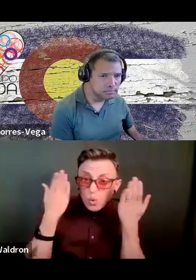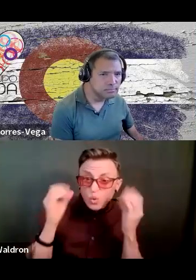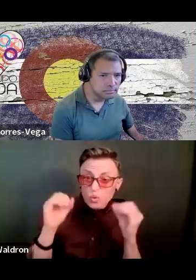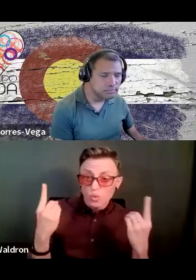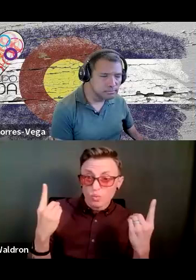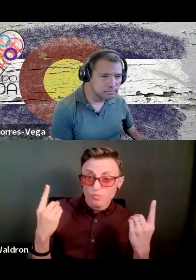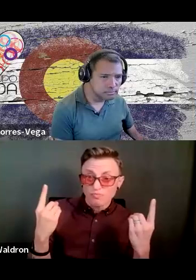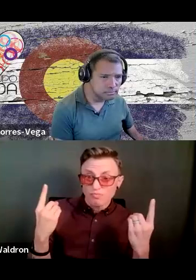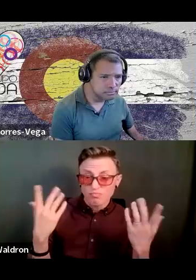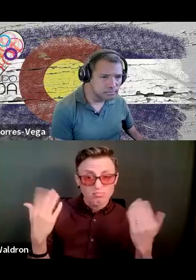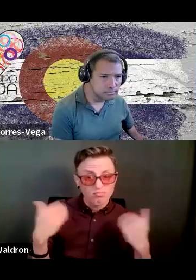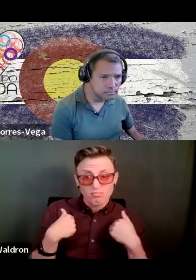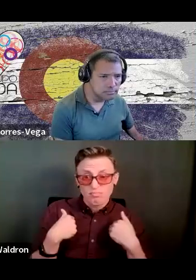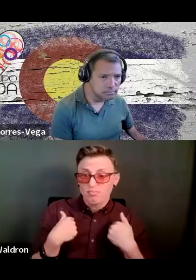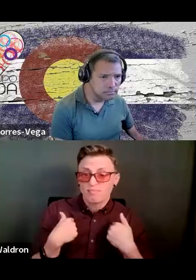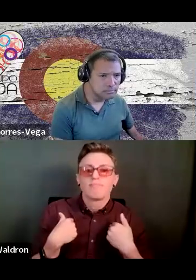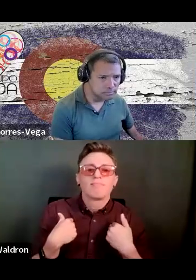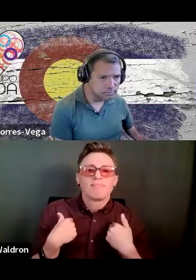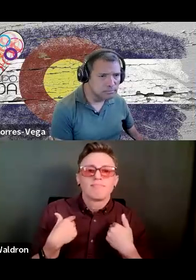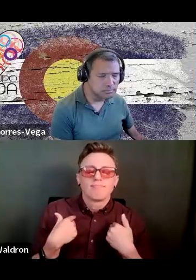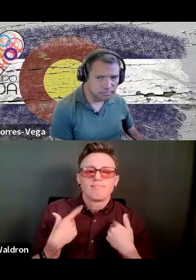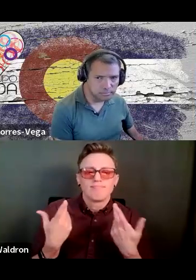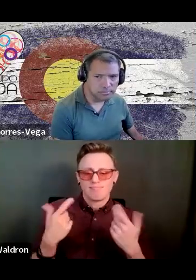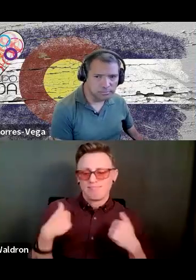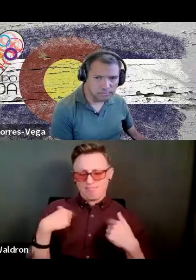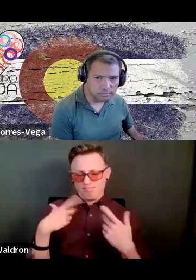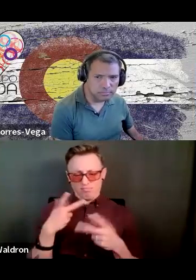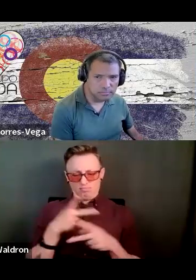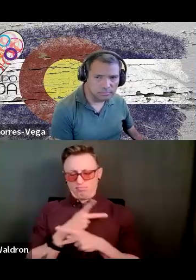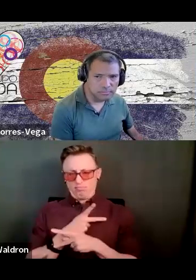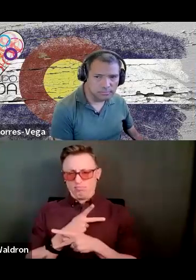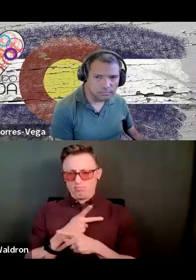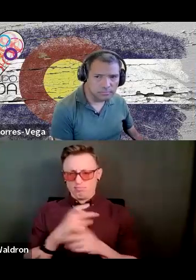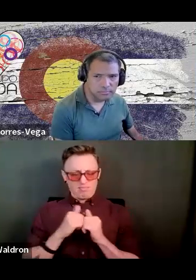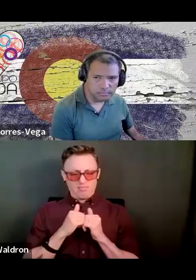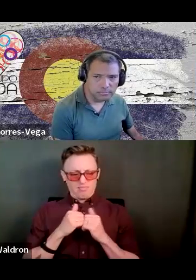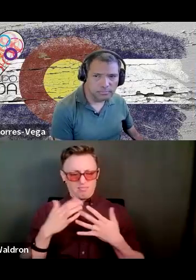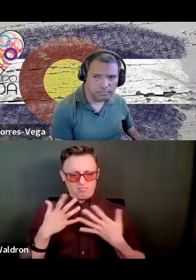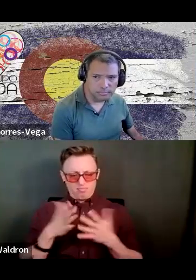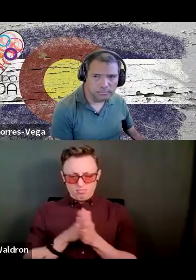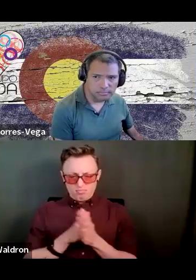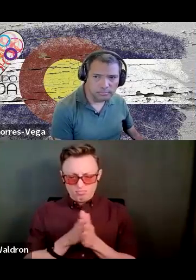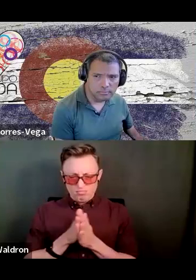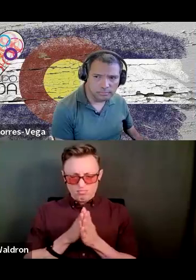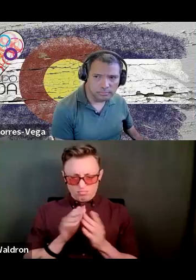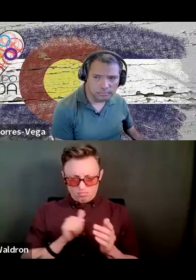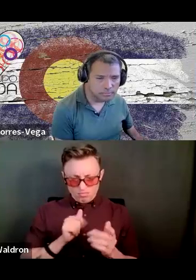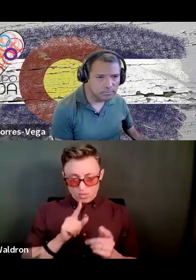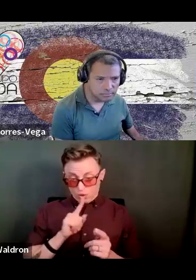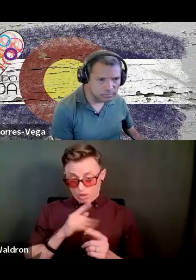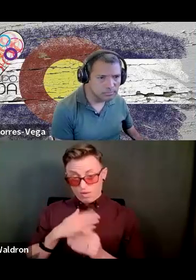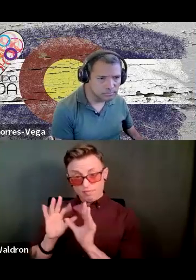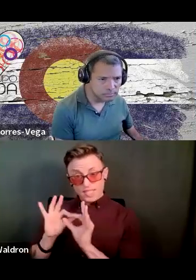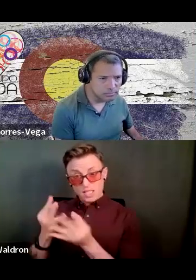I, I had to find ways to, to be motivated. So mi familia motivated me.